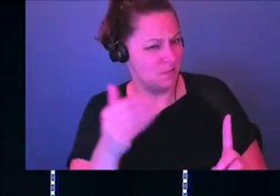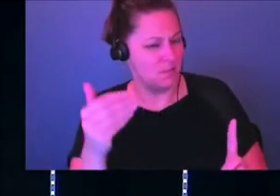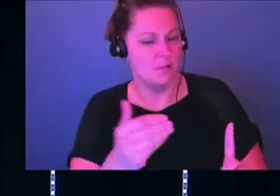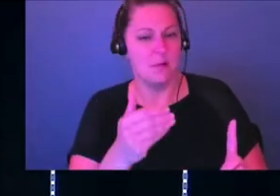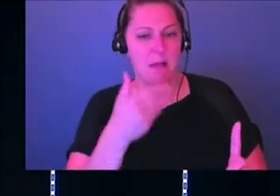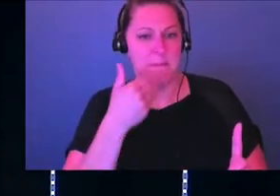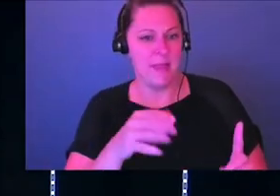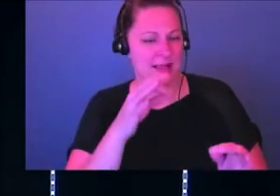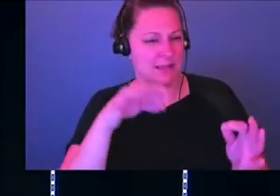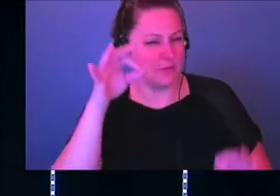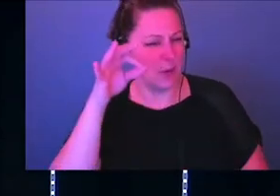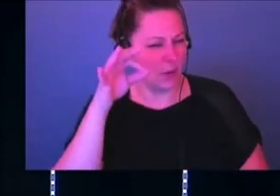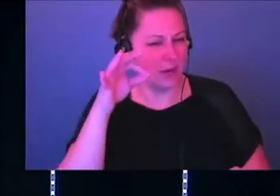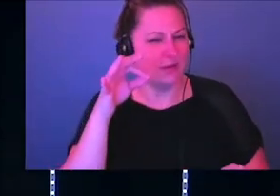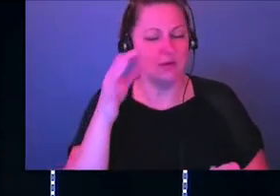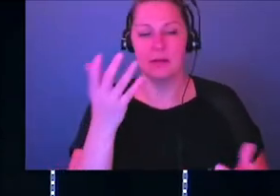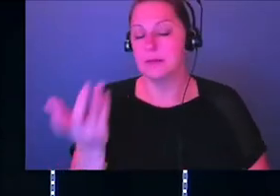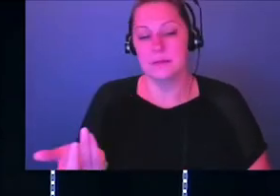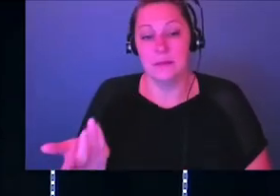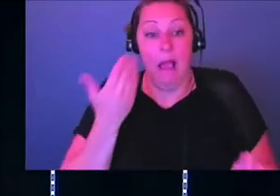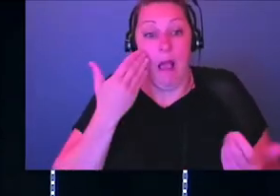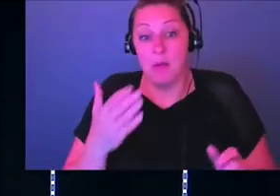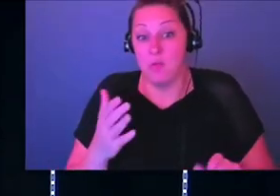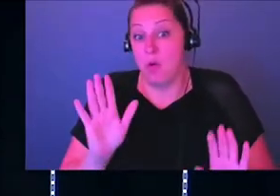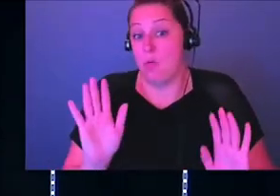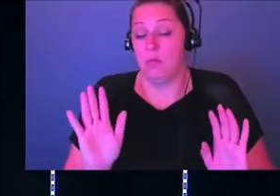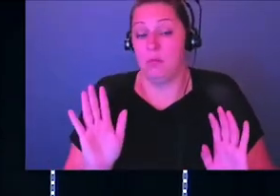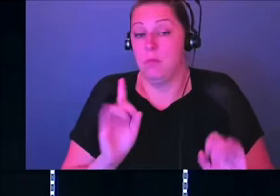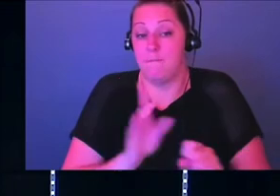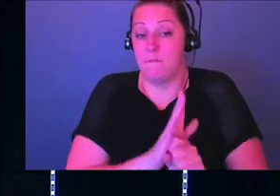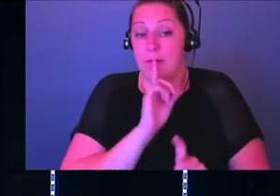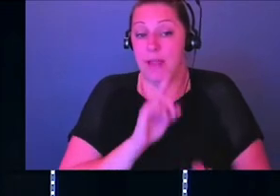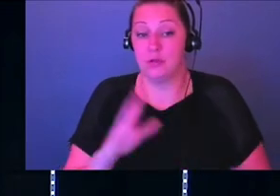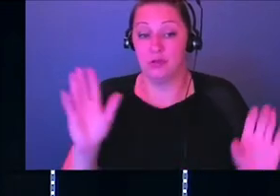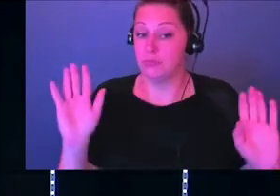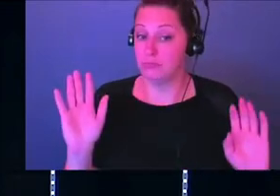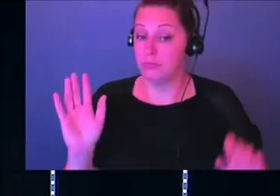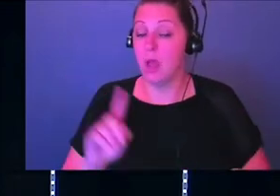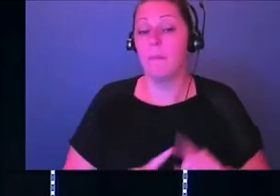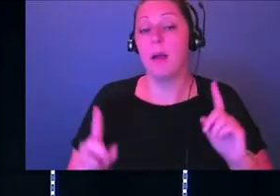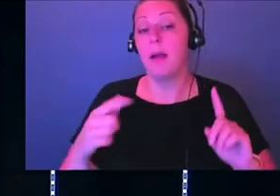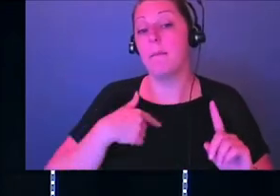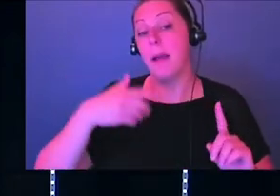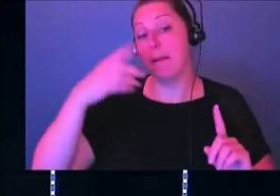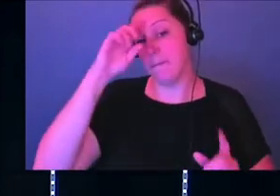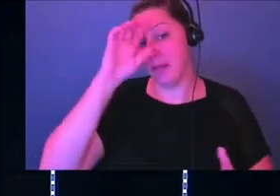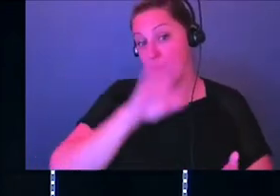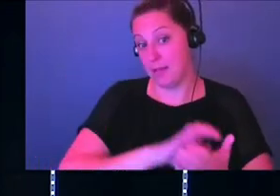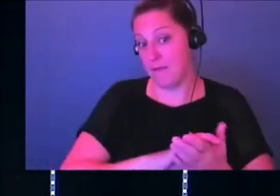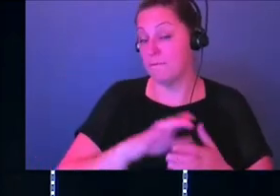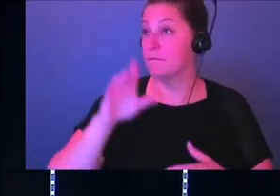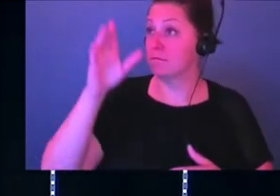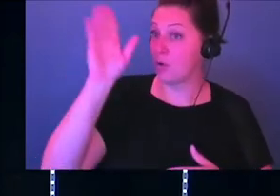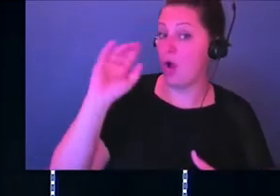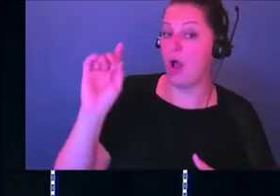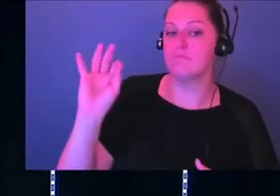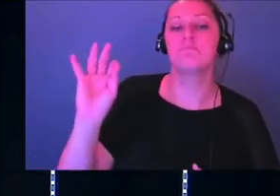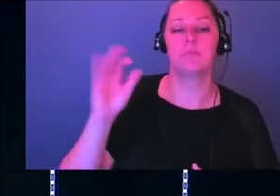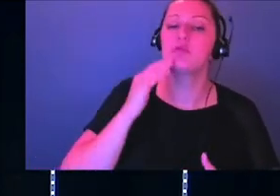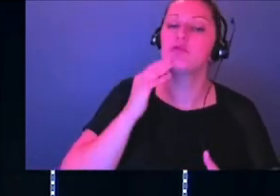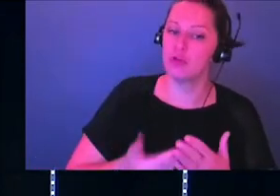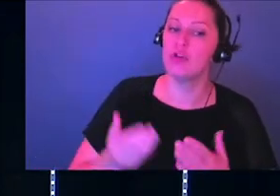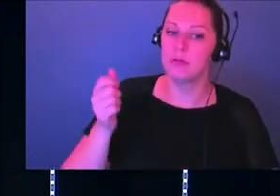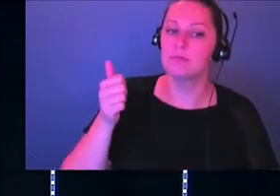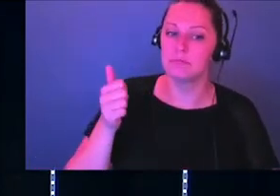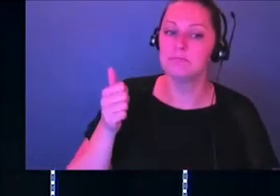kind of doesn't add up. So I don't have a total answer, but what I do believe is, yes, God is good, okay? I do